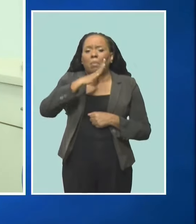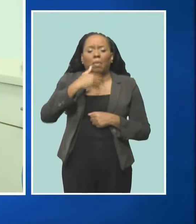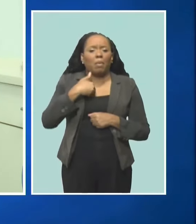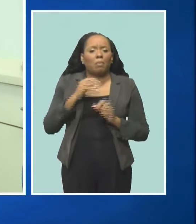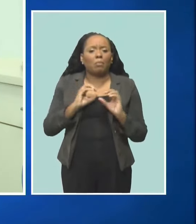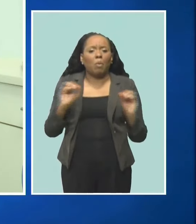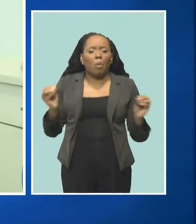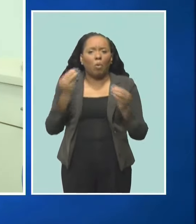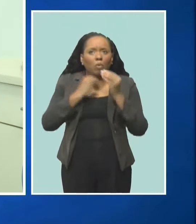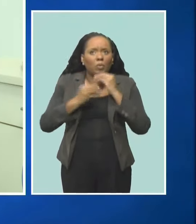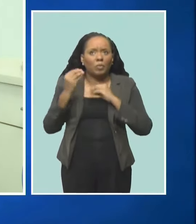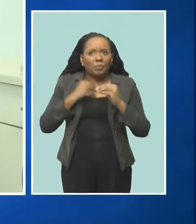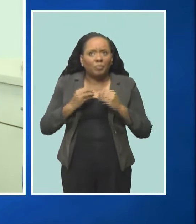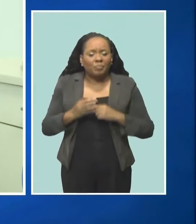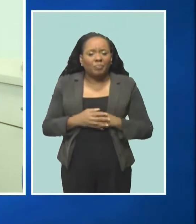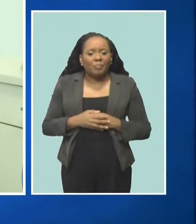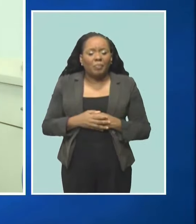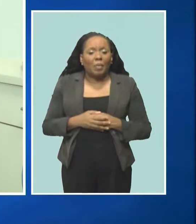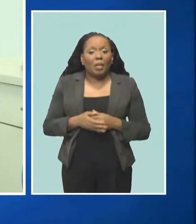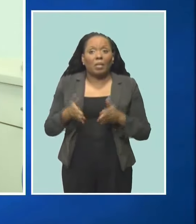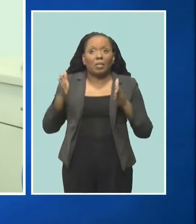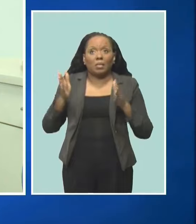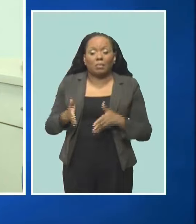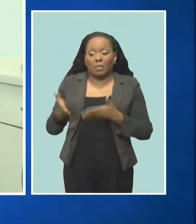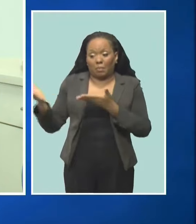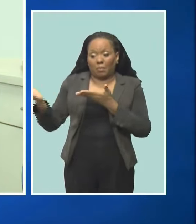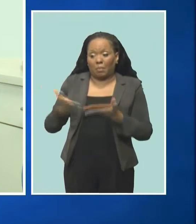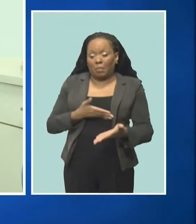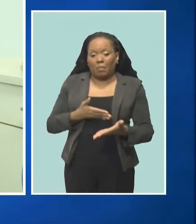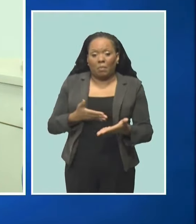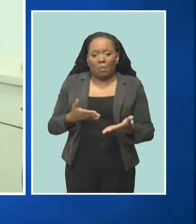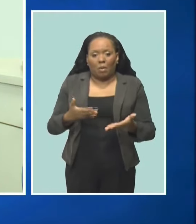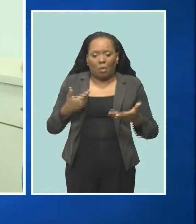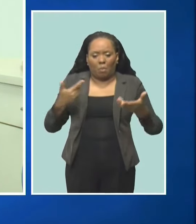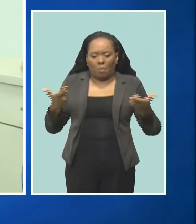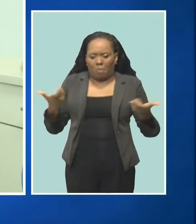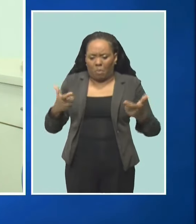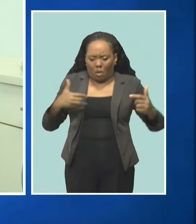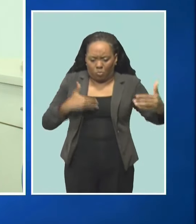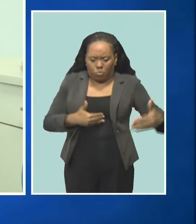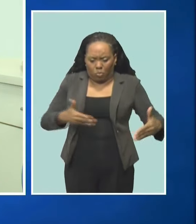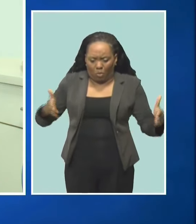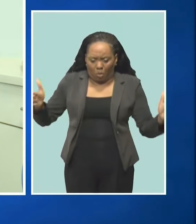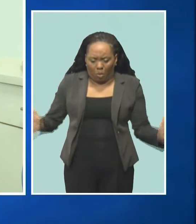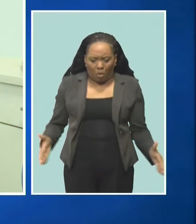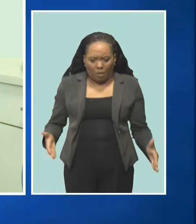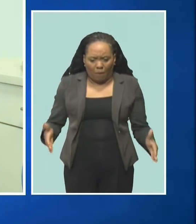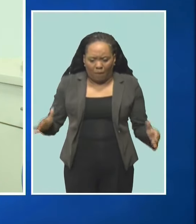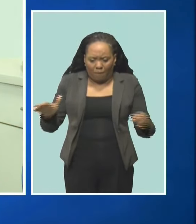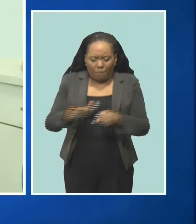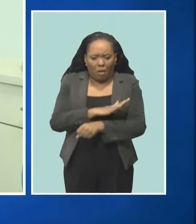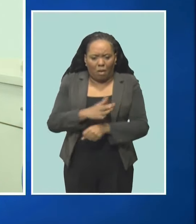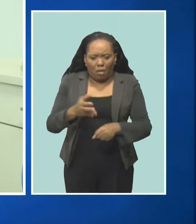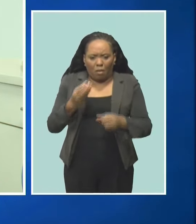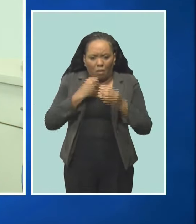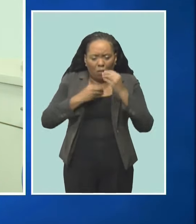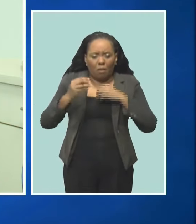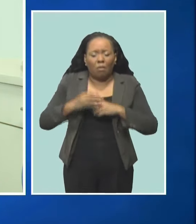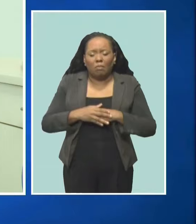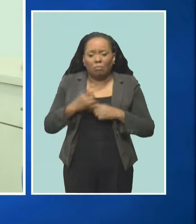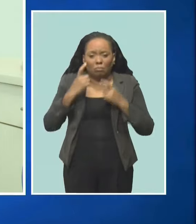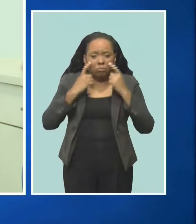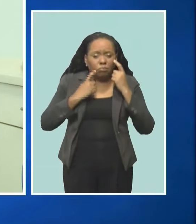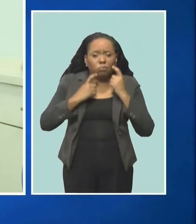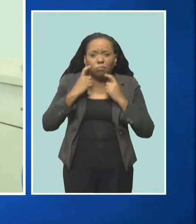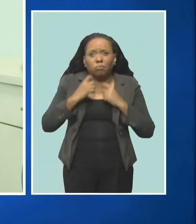Olivia bought a whole big, big box of groceries, made the whole family cry. When my mother